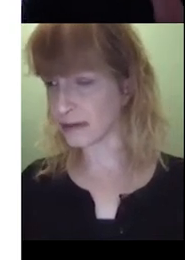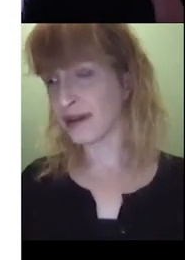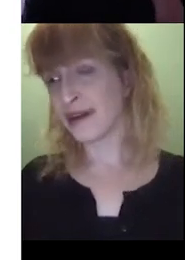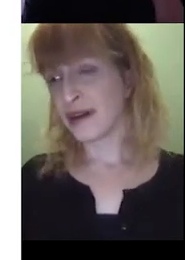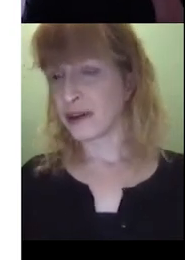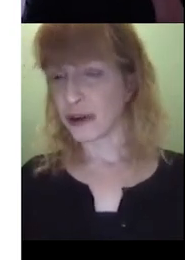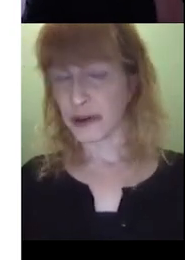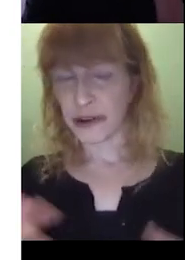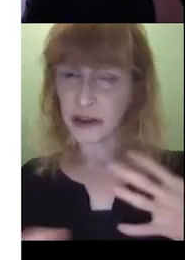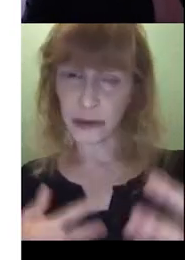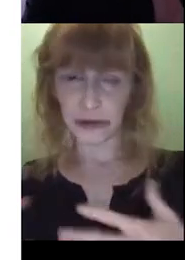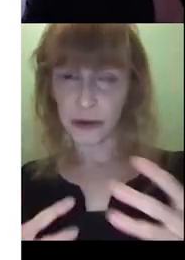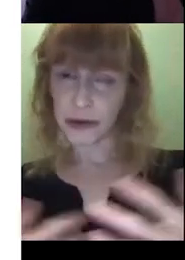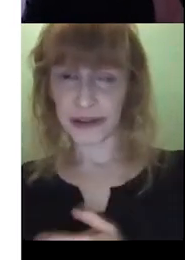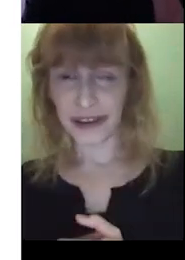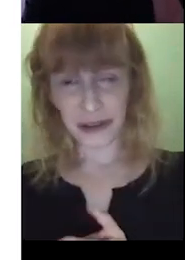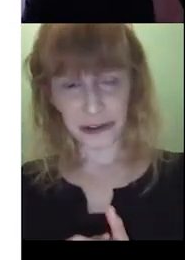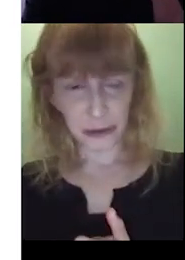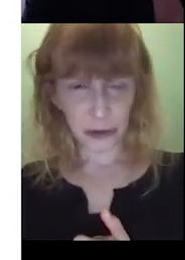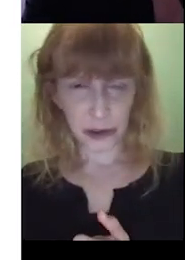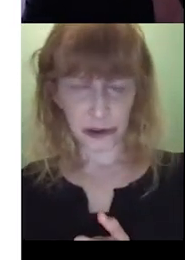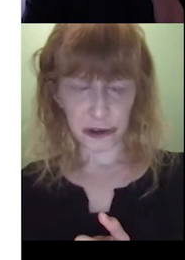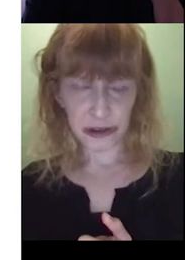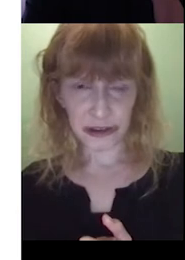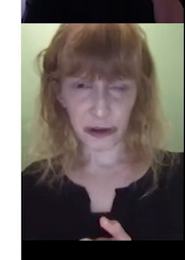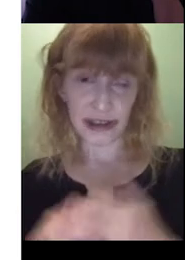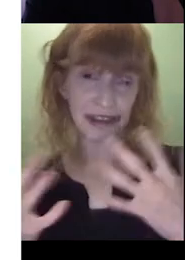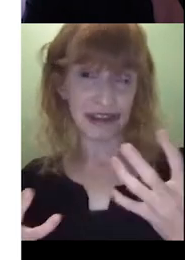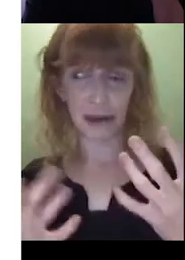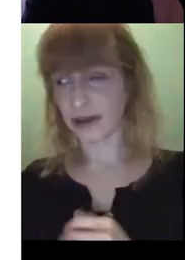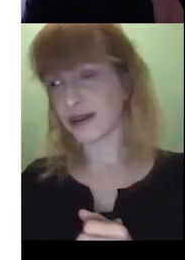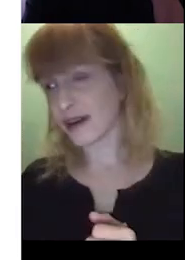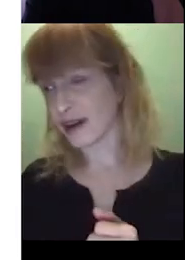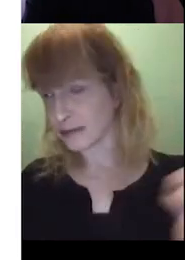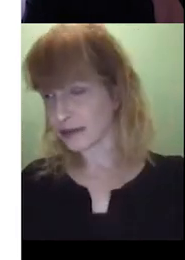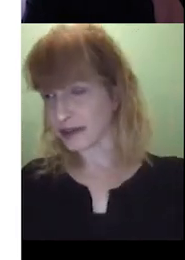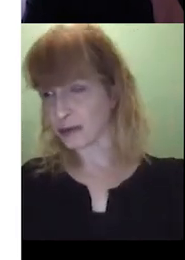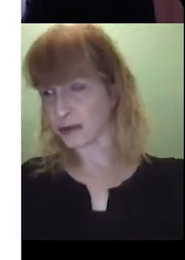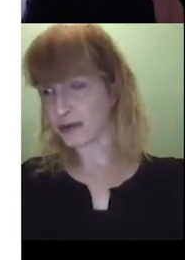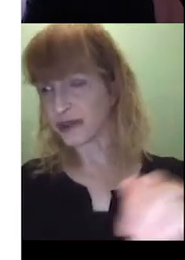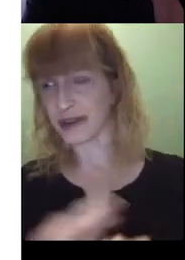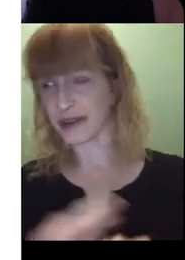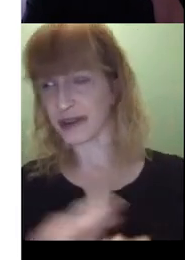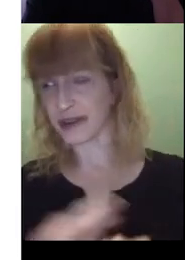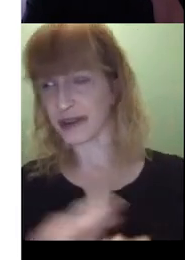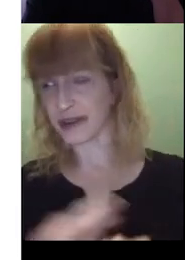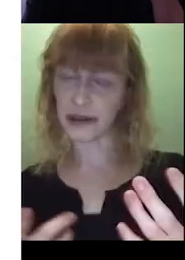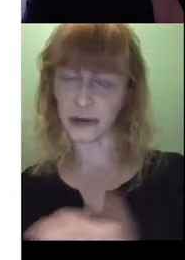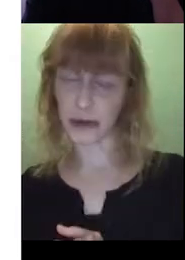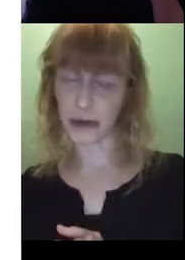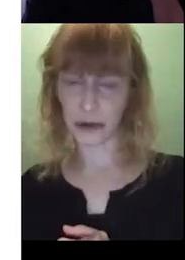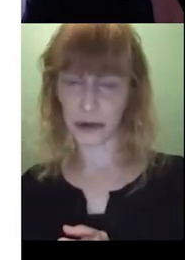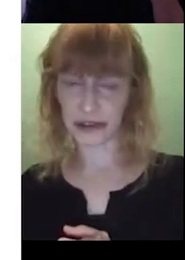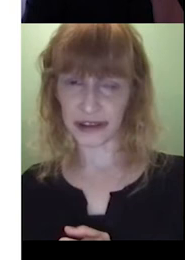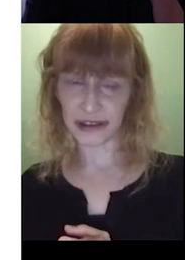you know, there is a little bit of fluidity here in terms of what you choose. There's not necessarily hard and fast rules. I think it does come